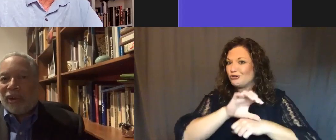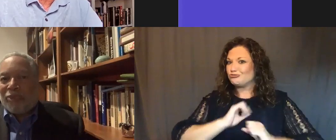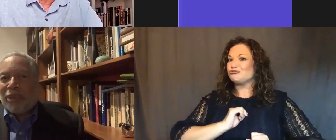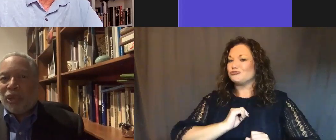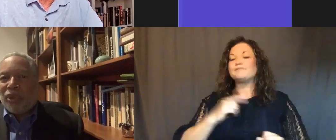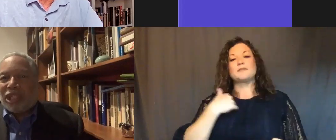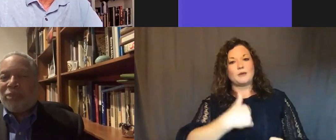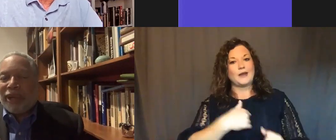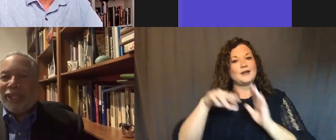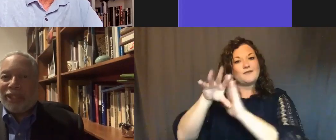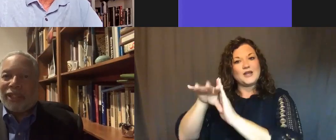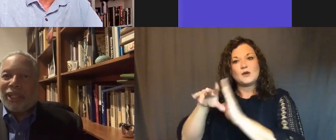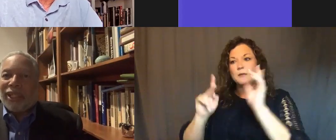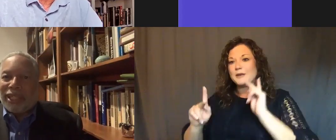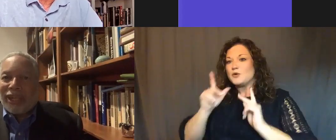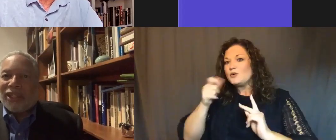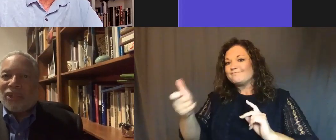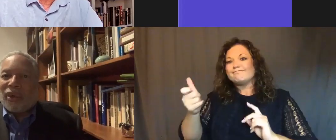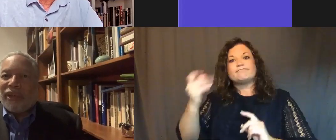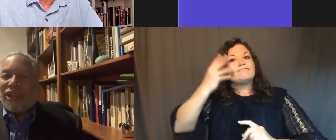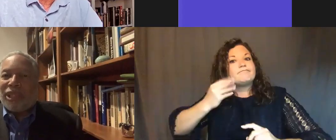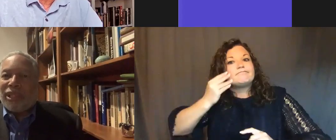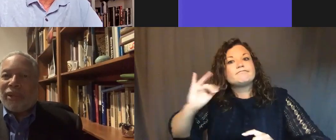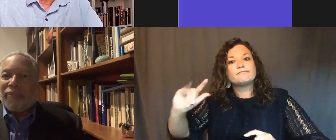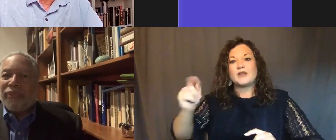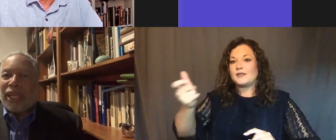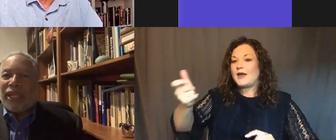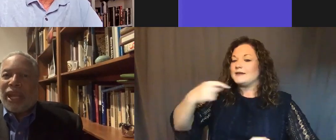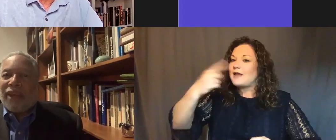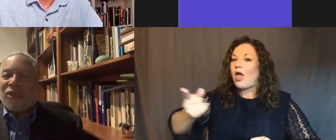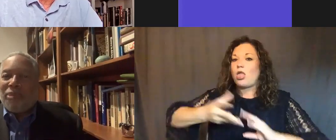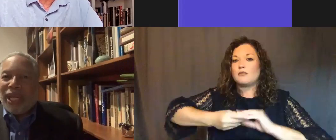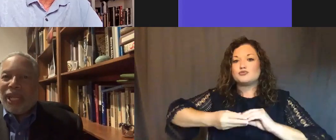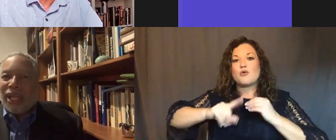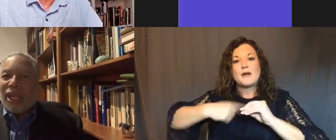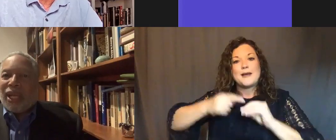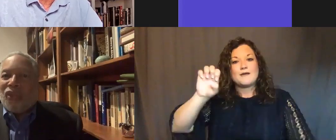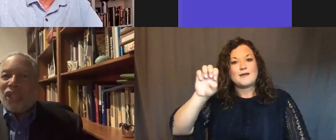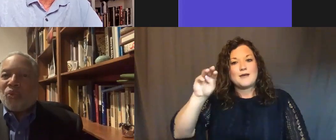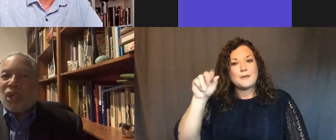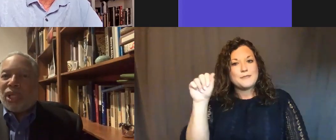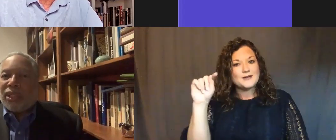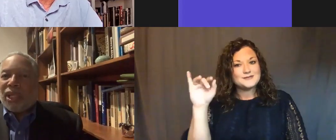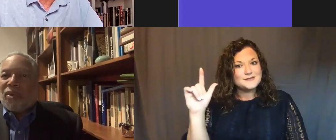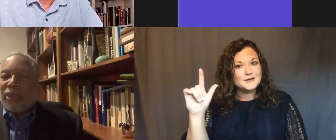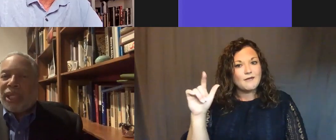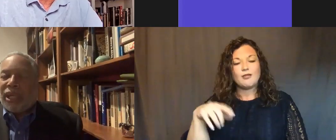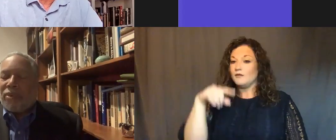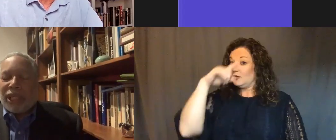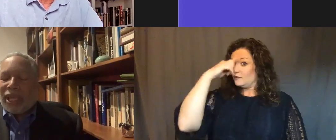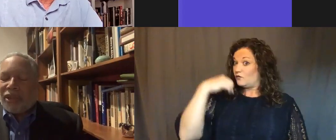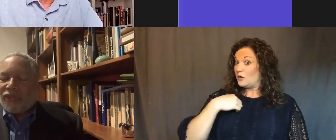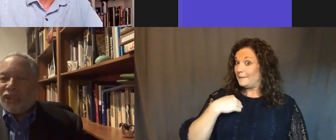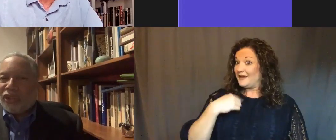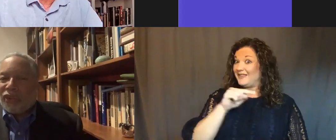video of people who experienced this telling the story of Emmett Till. And for me, this was really